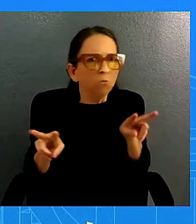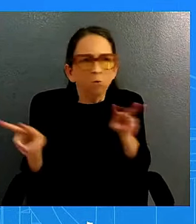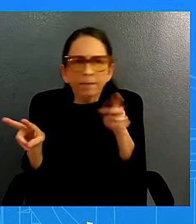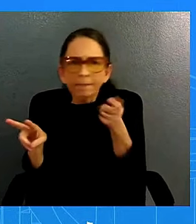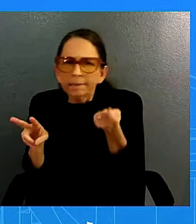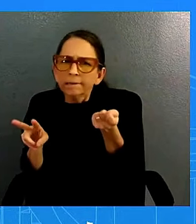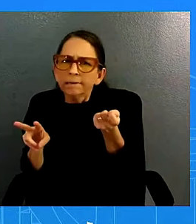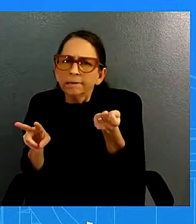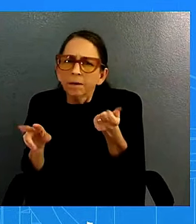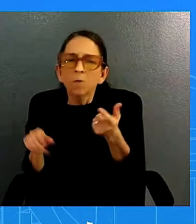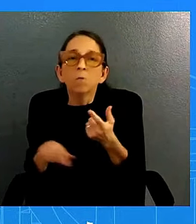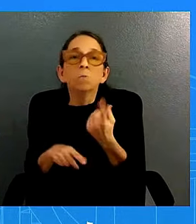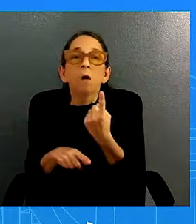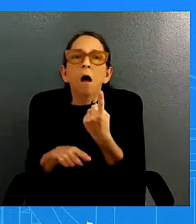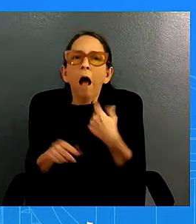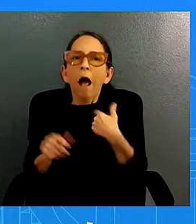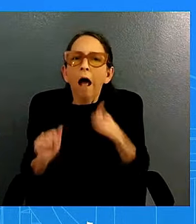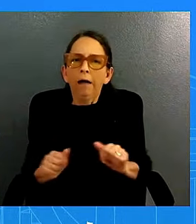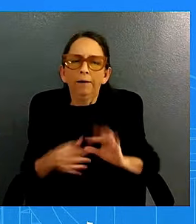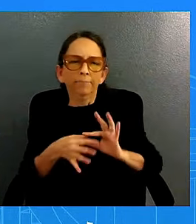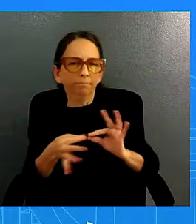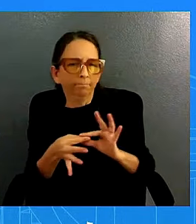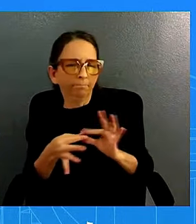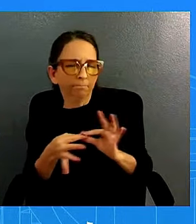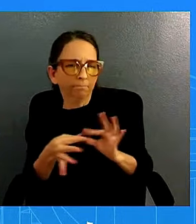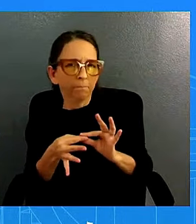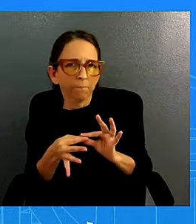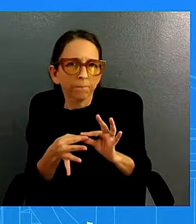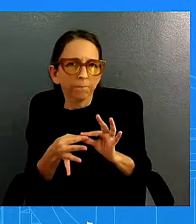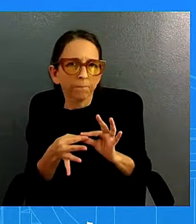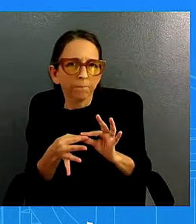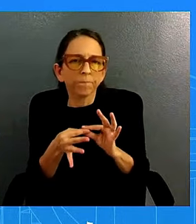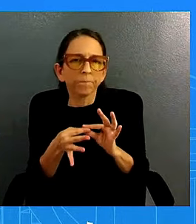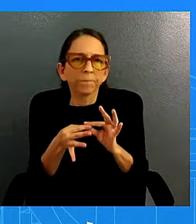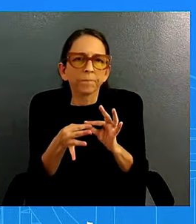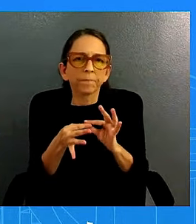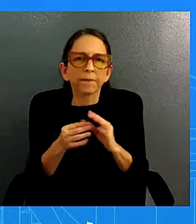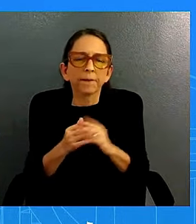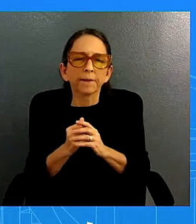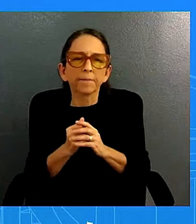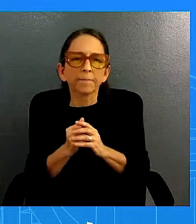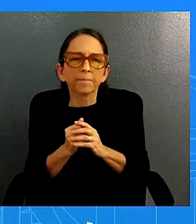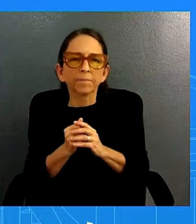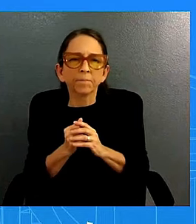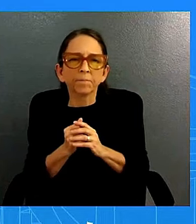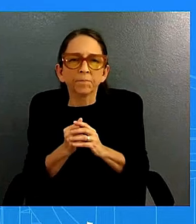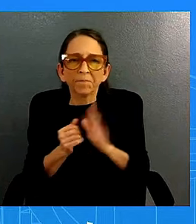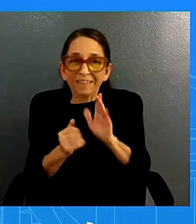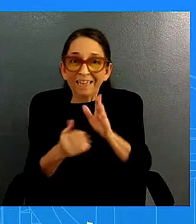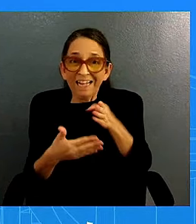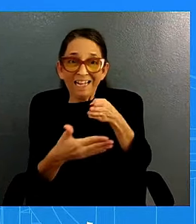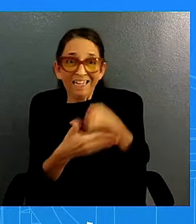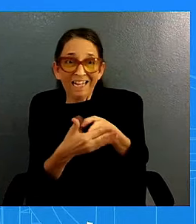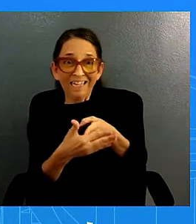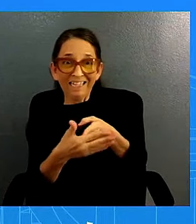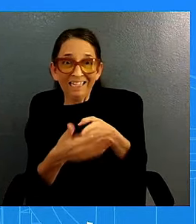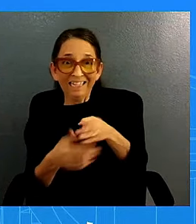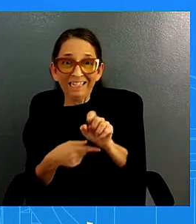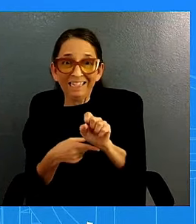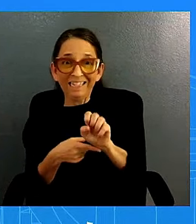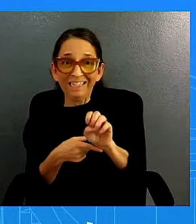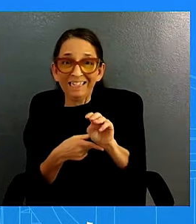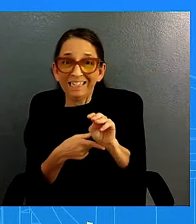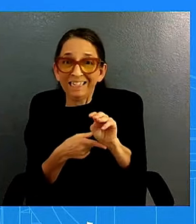is that you know anti-semitism is never acceptable it is wrong it is wrong and so we have to be